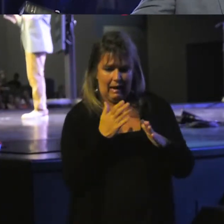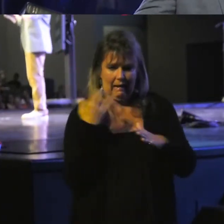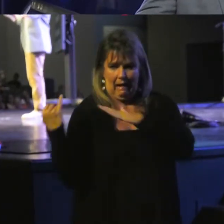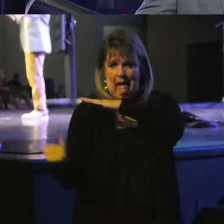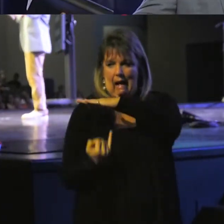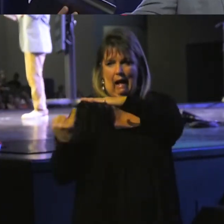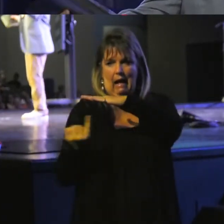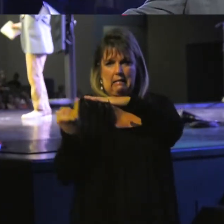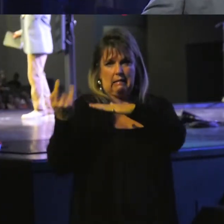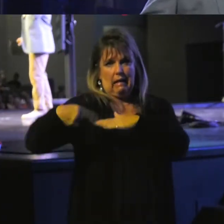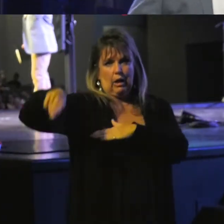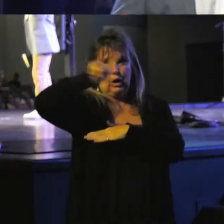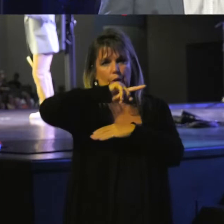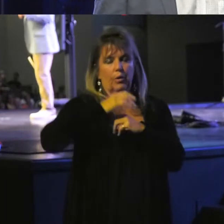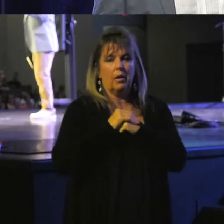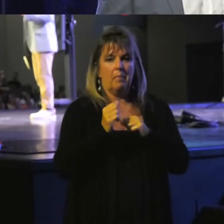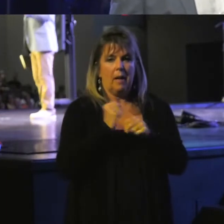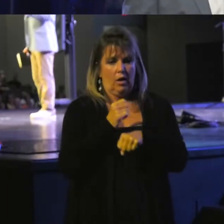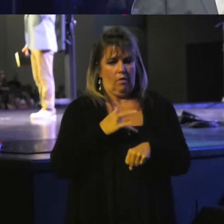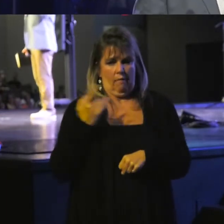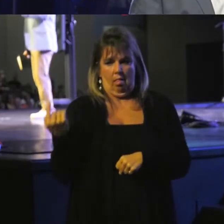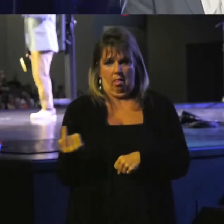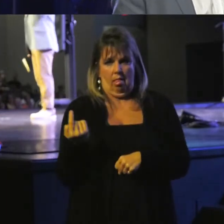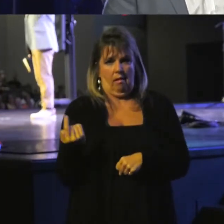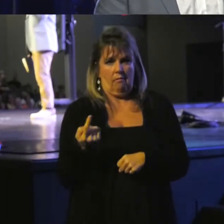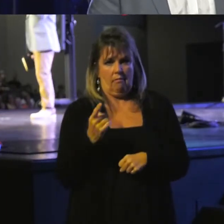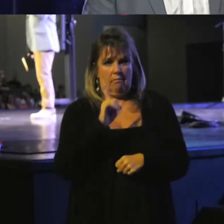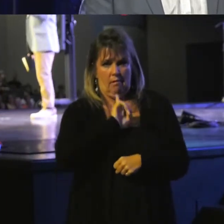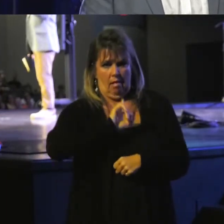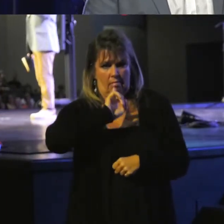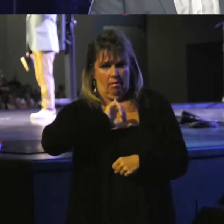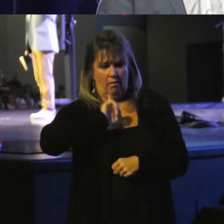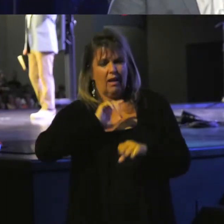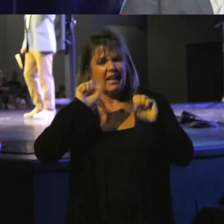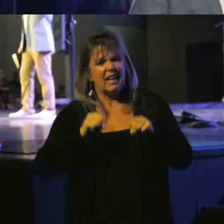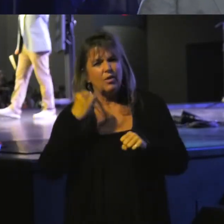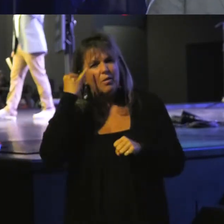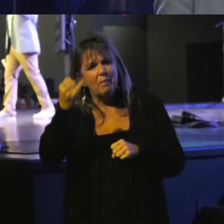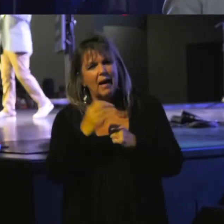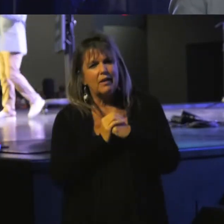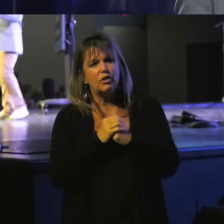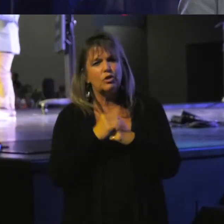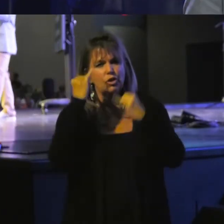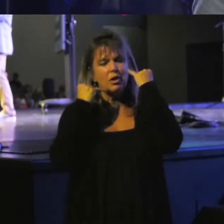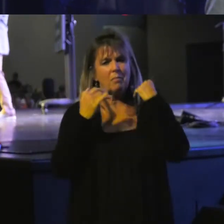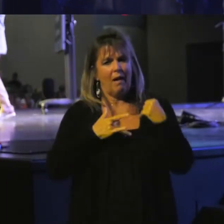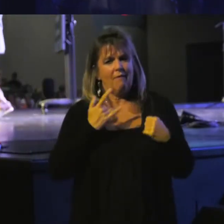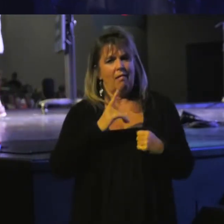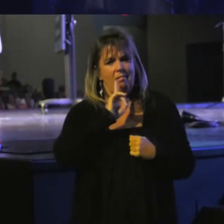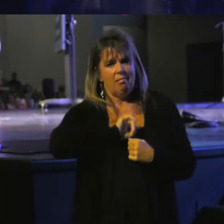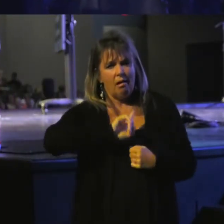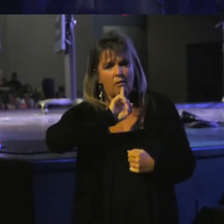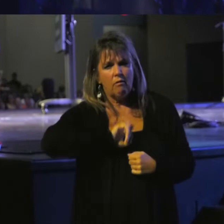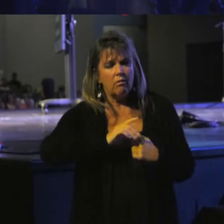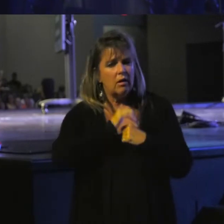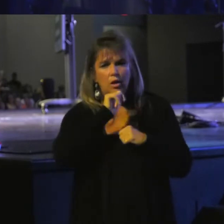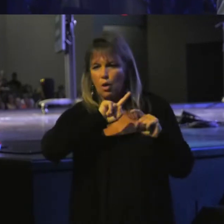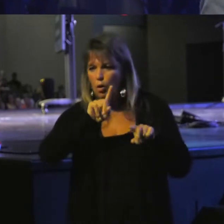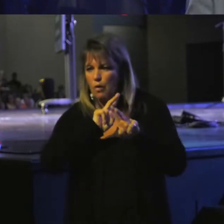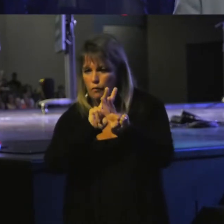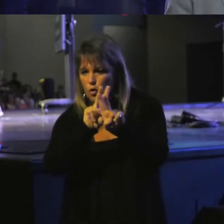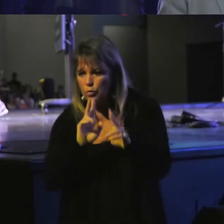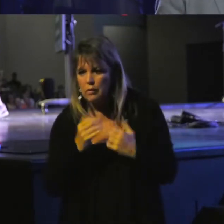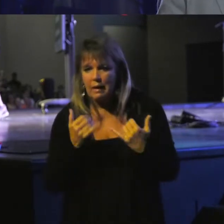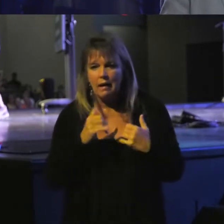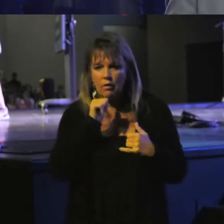you, to make you feel alone. Can you imagine how alone Jeremiah must have felt? We know in previous chapters, he was told, don't go to funerals anymore.